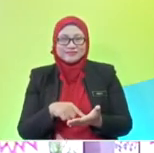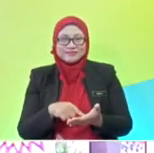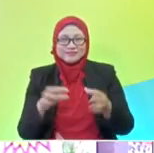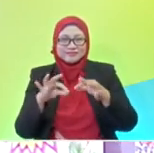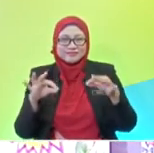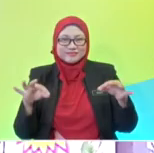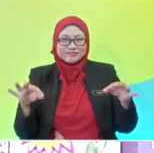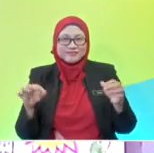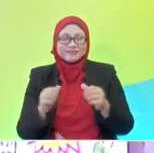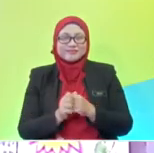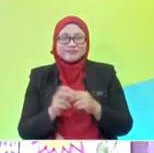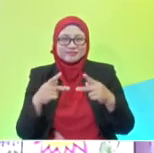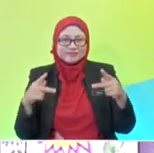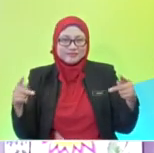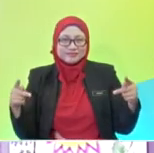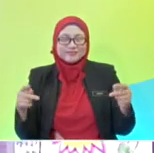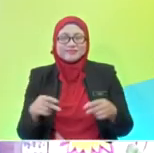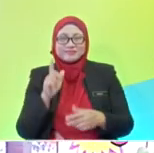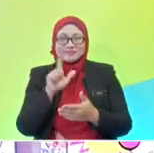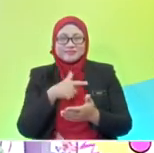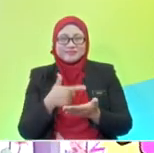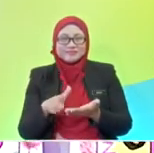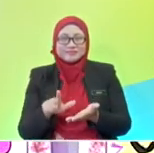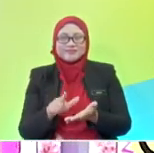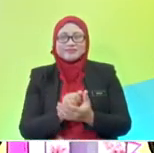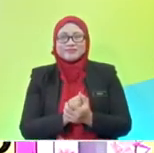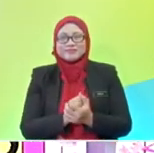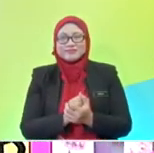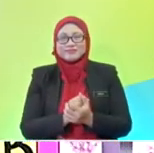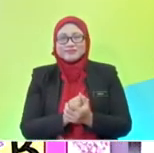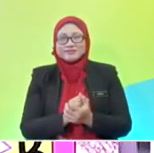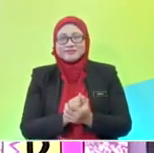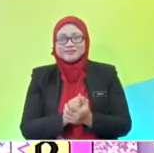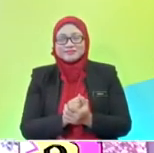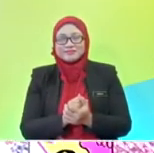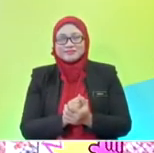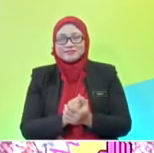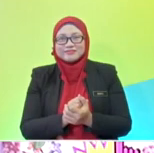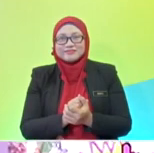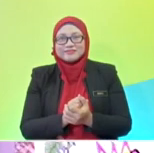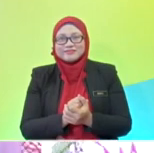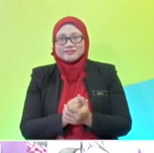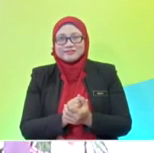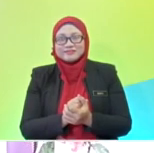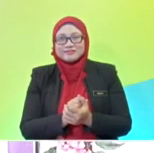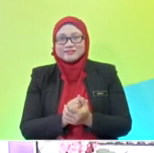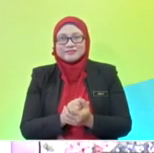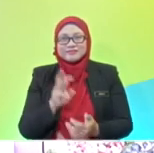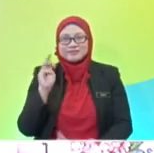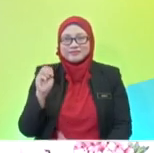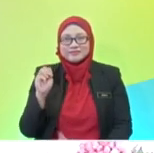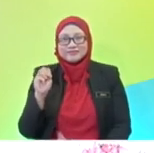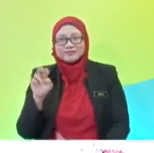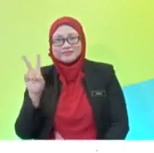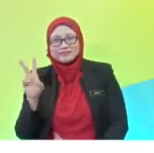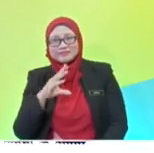Should I sing it, teacher? Yeah, why not? Let's see. Okay. Alright. Mercury, Venus,